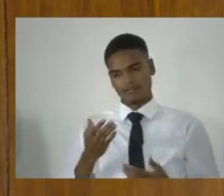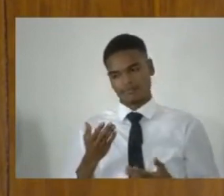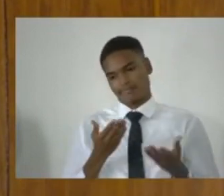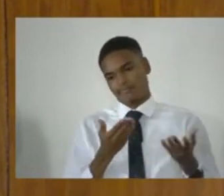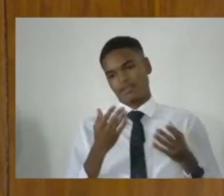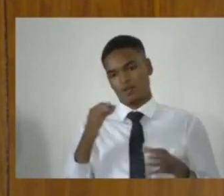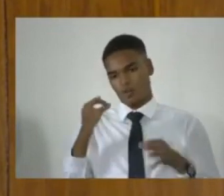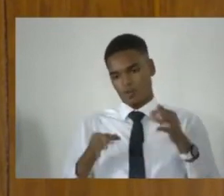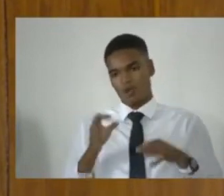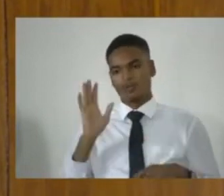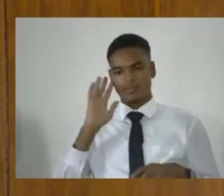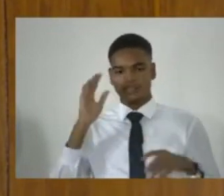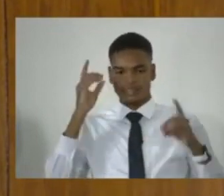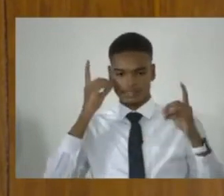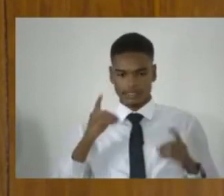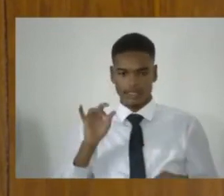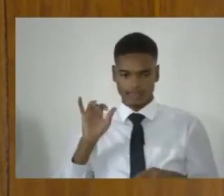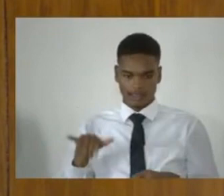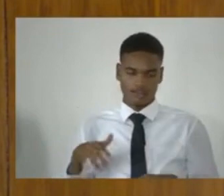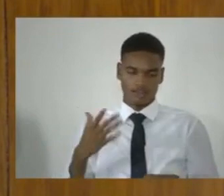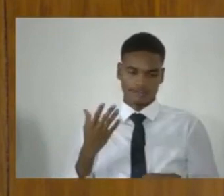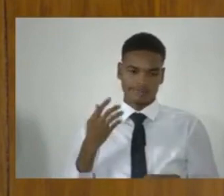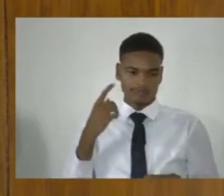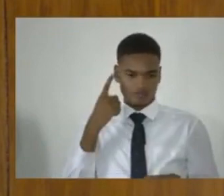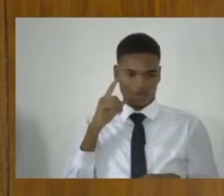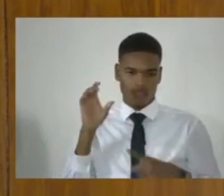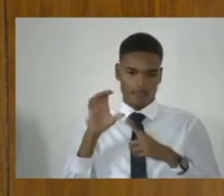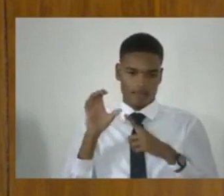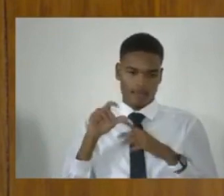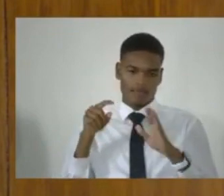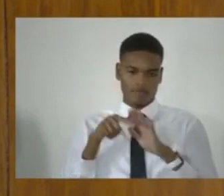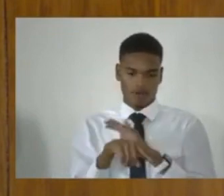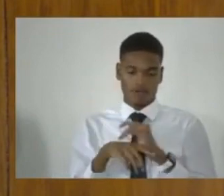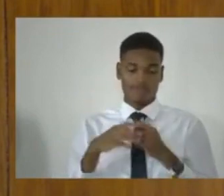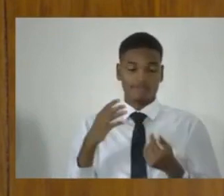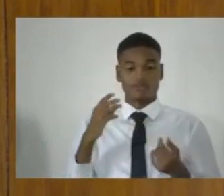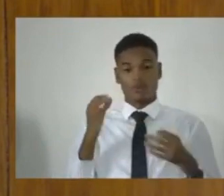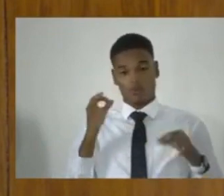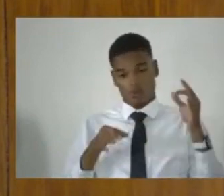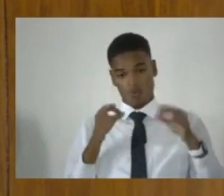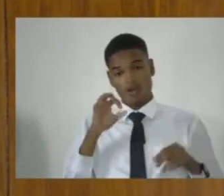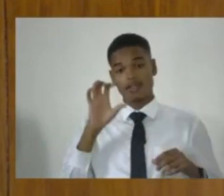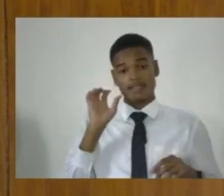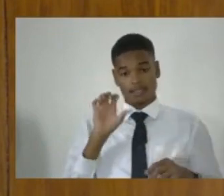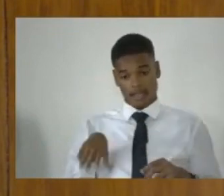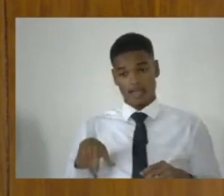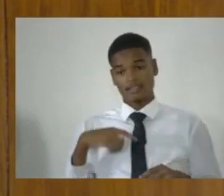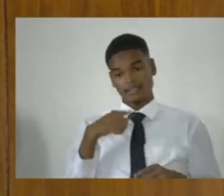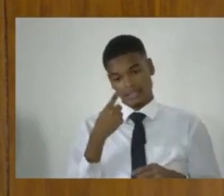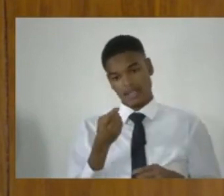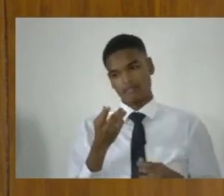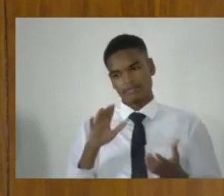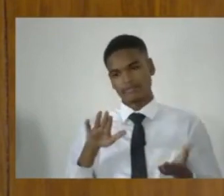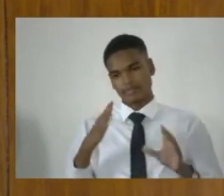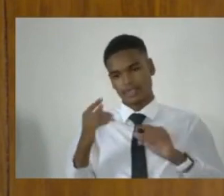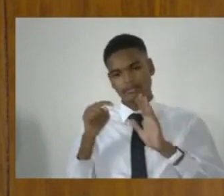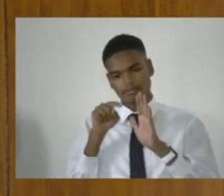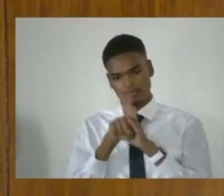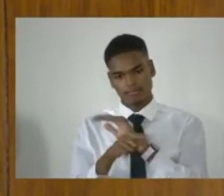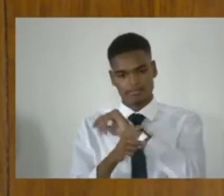one of those offences, known as capital murder, the court can impose the death penalty, subject to certain procedural requirements,